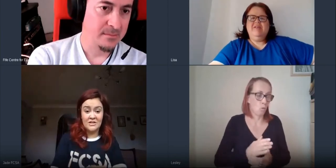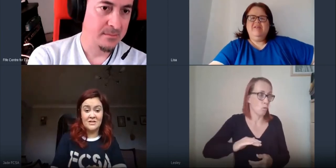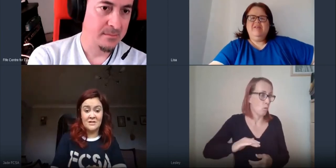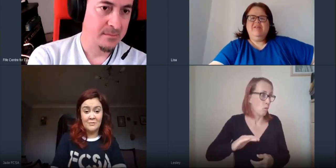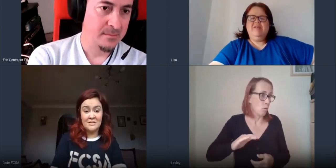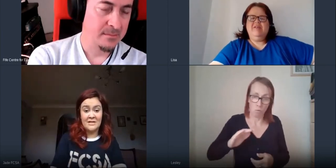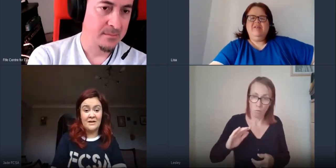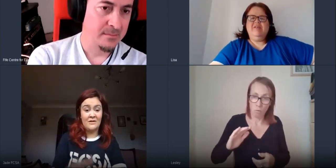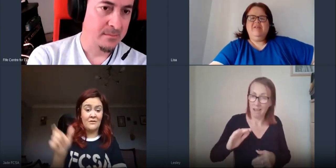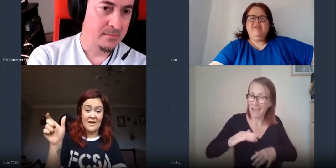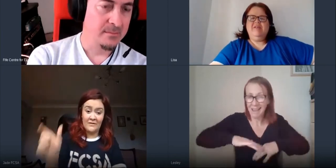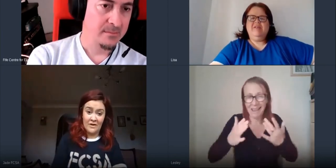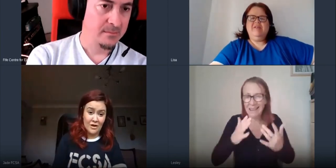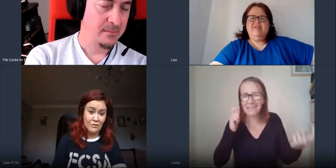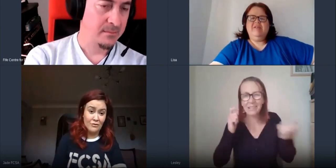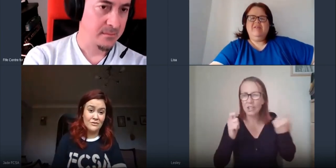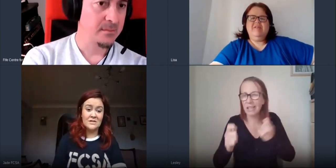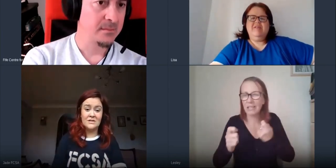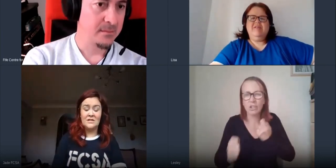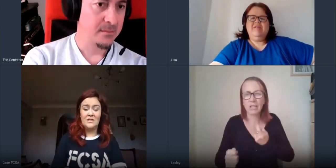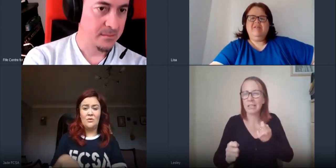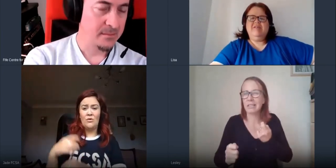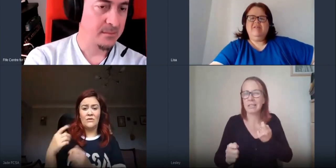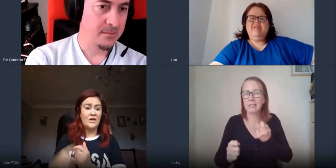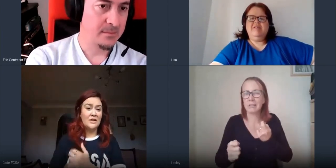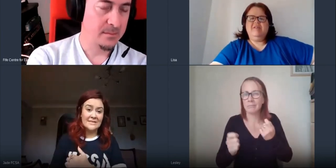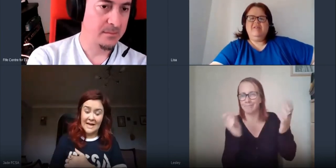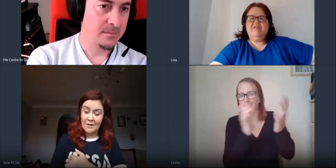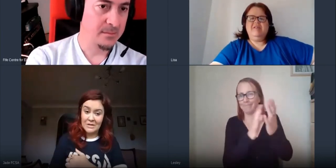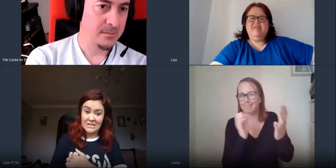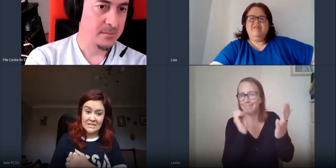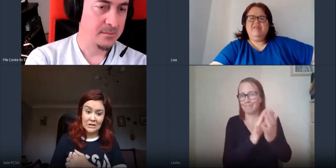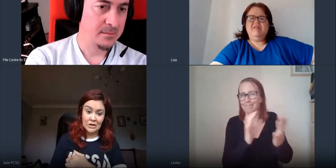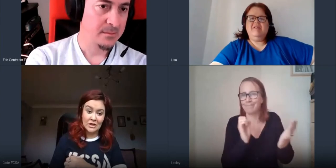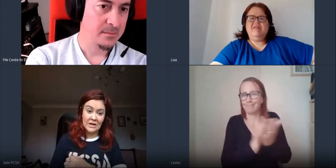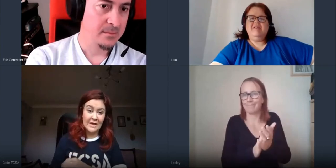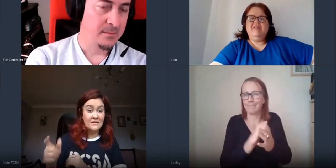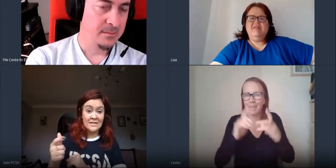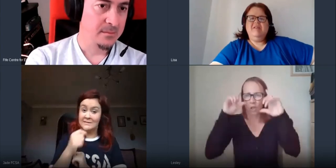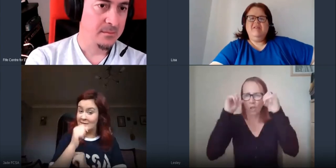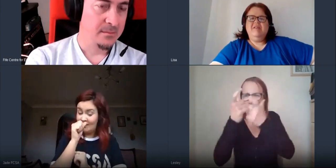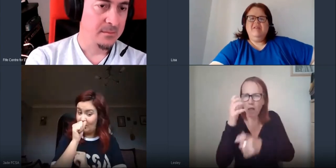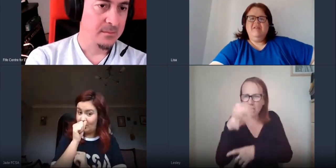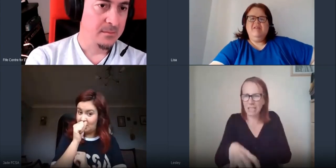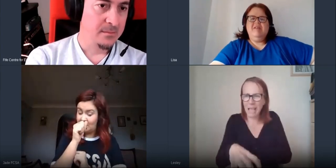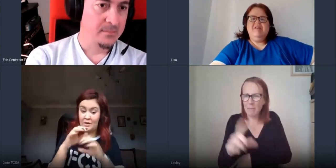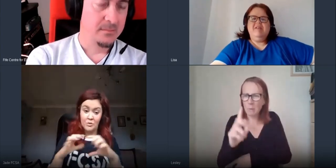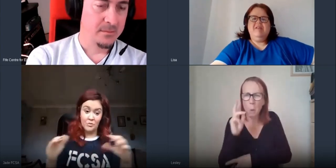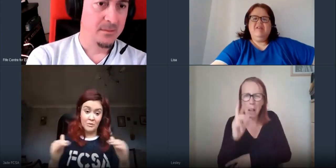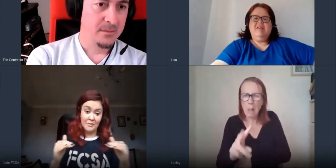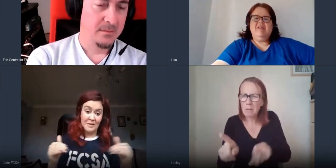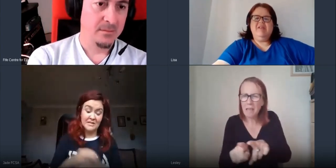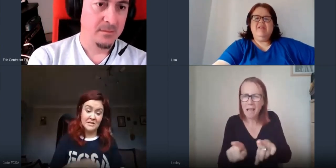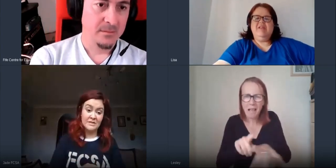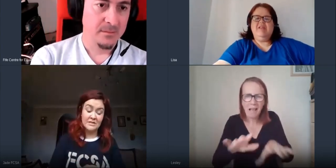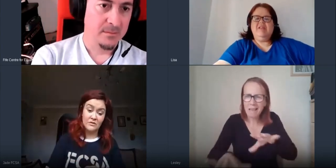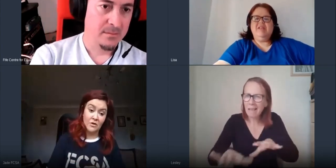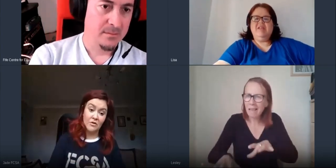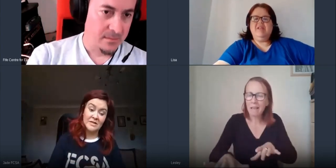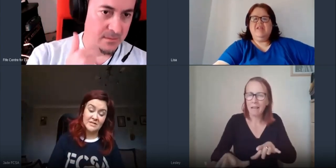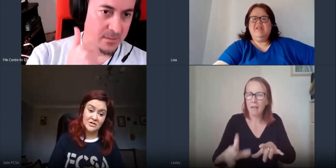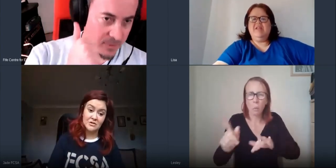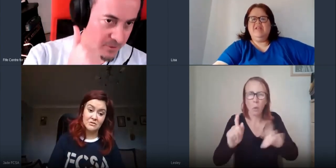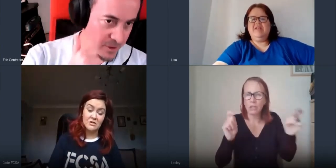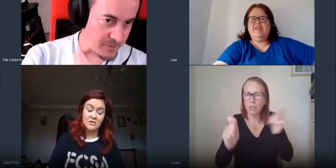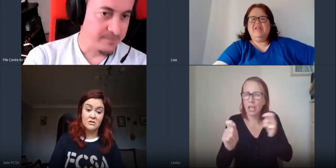changes and update all the faqs what returning to campus is going to look like i'll send that link over as well and we'll maybe paste them into the comment